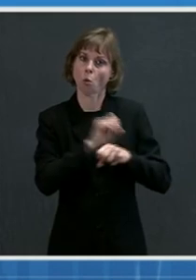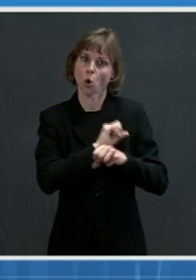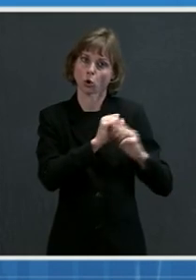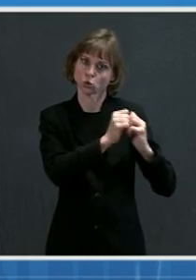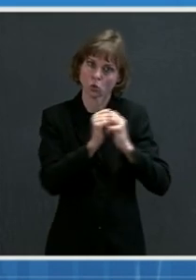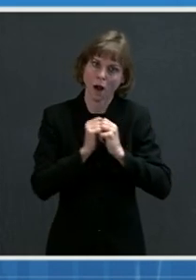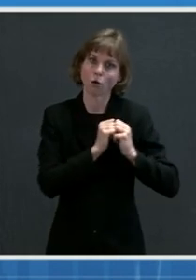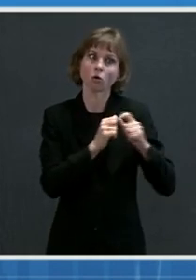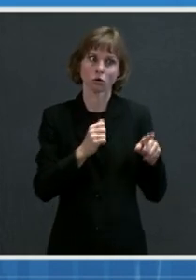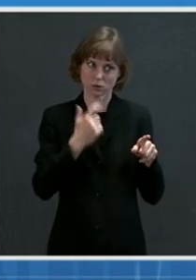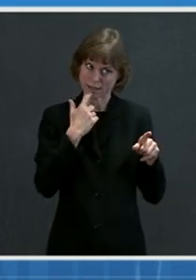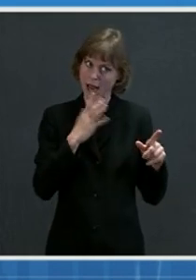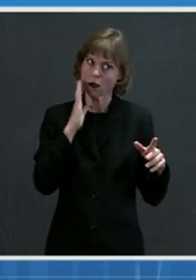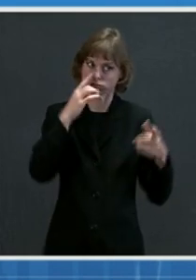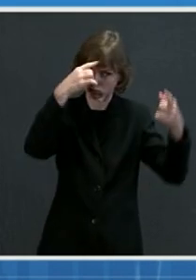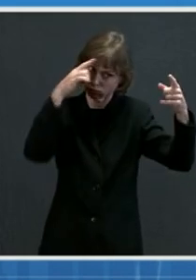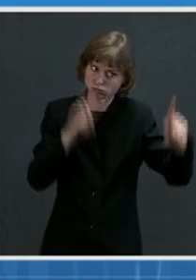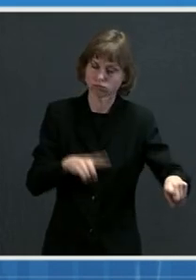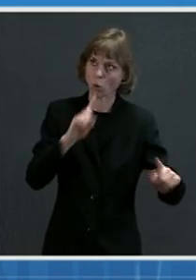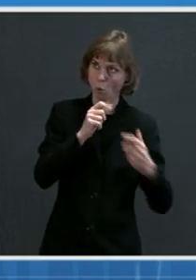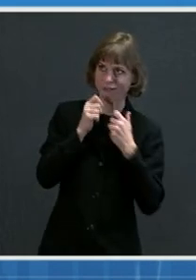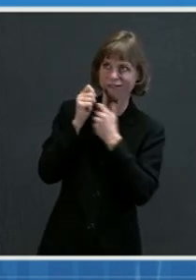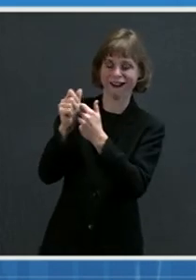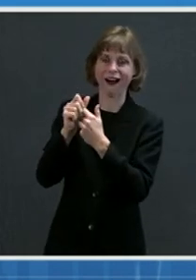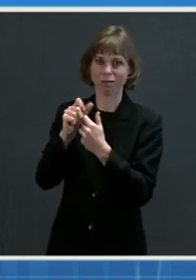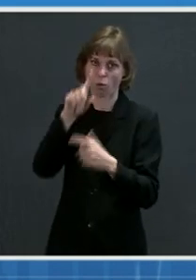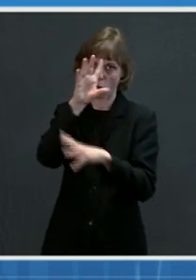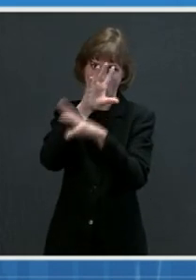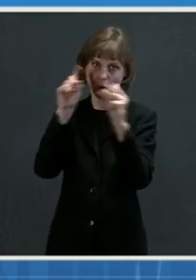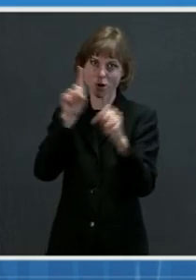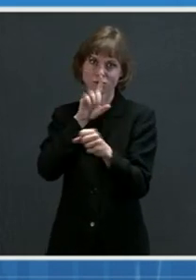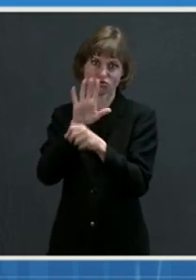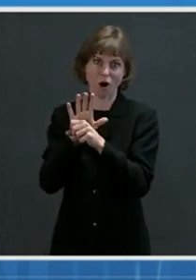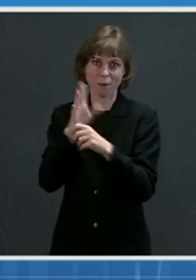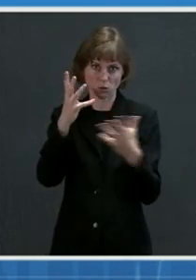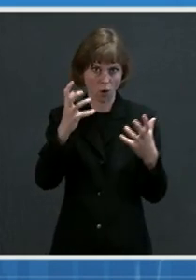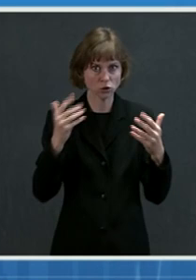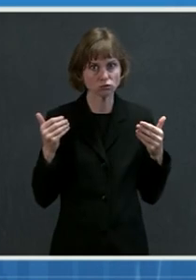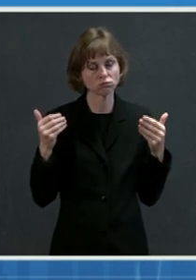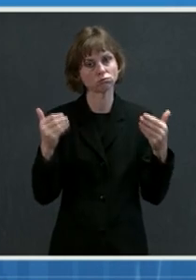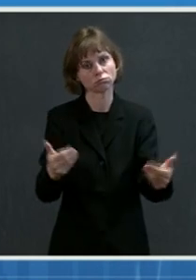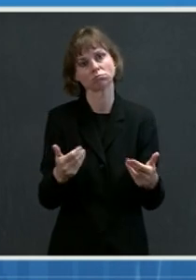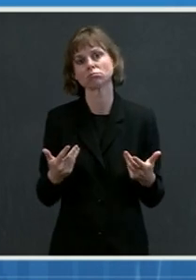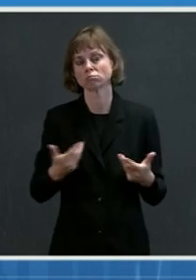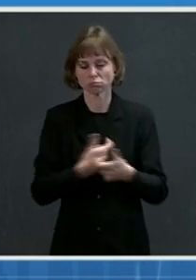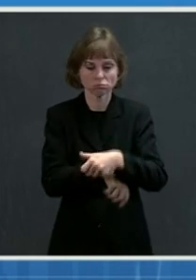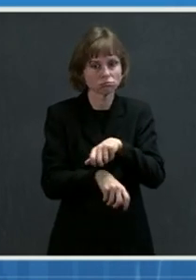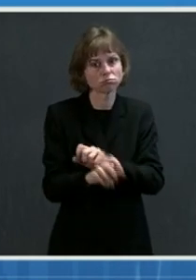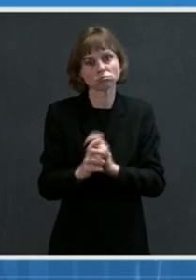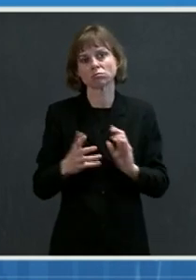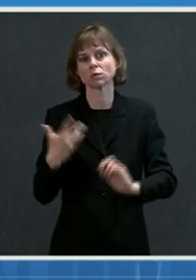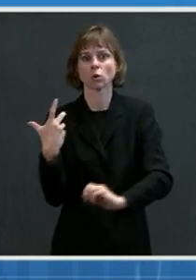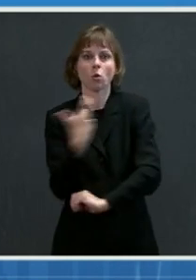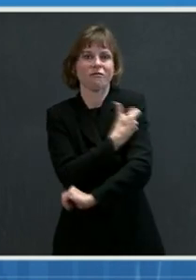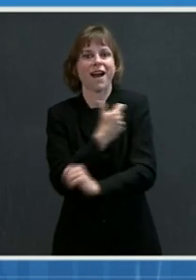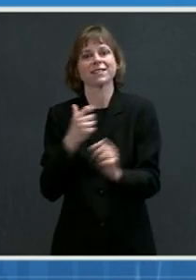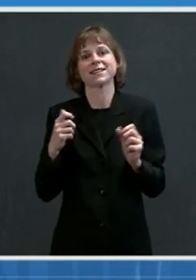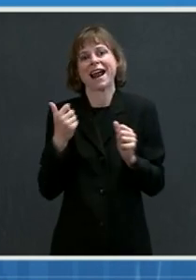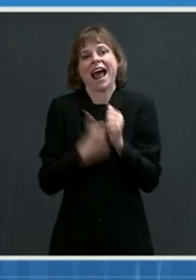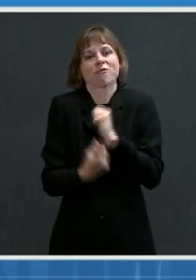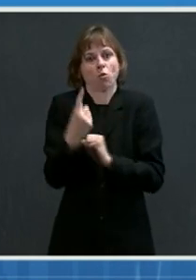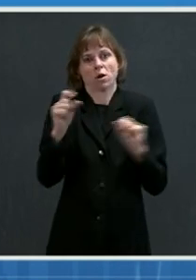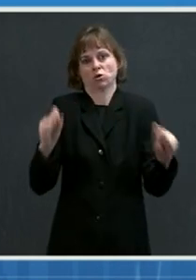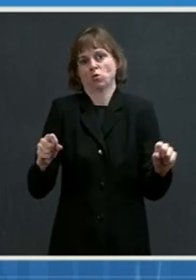let's follow the president's pledge, move forward and try to make sure we can get everybody vaccinated as quickly possible. We are